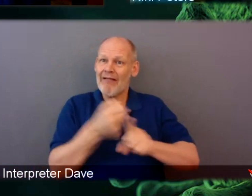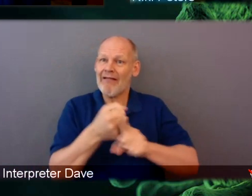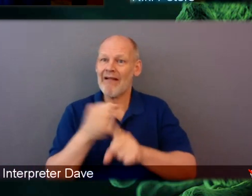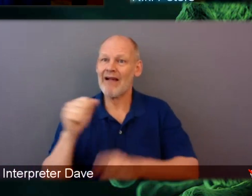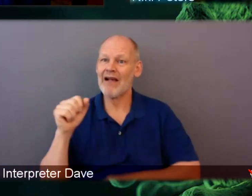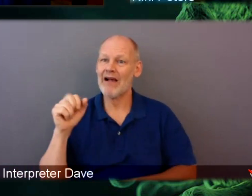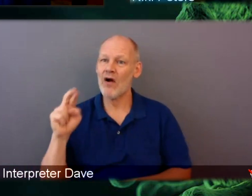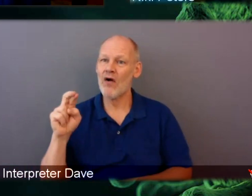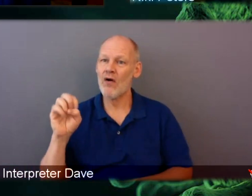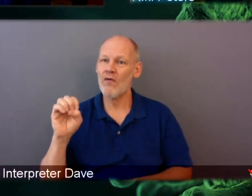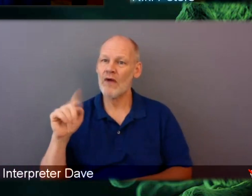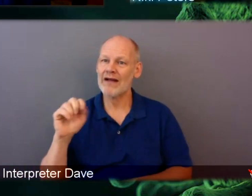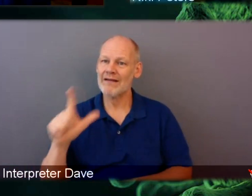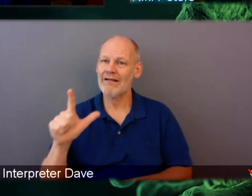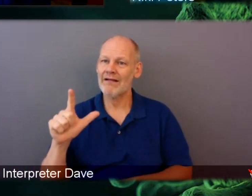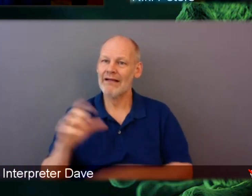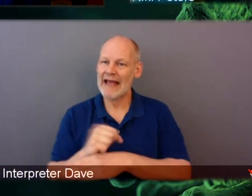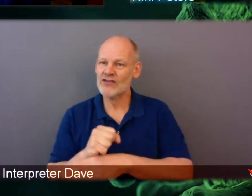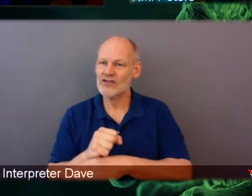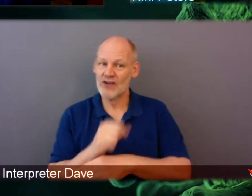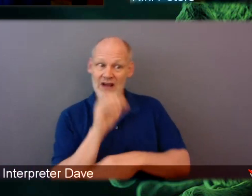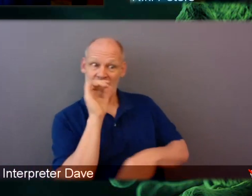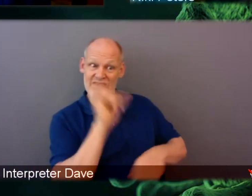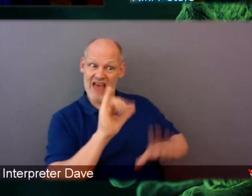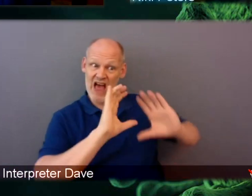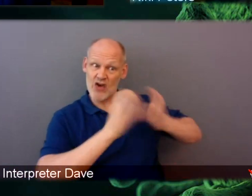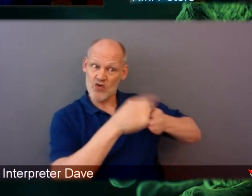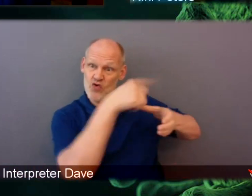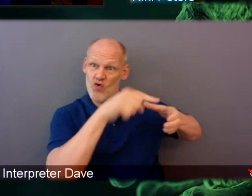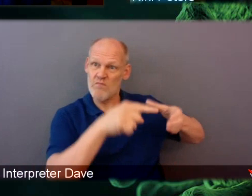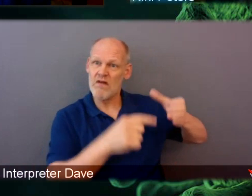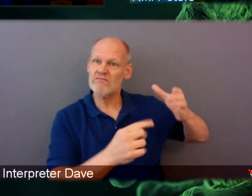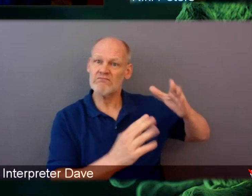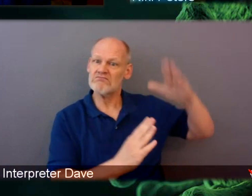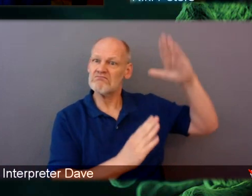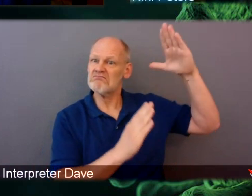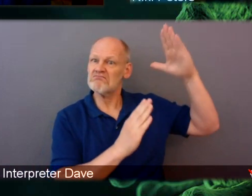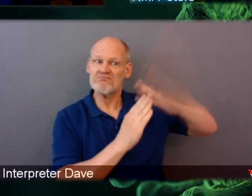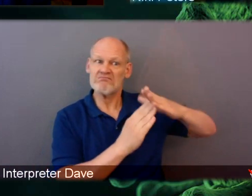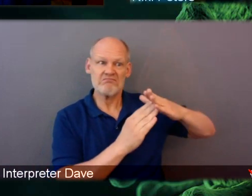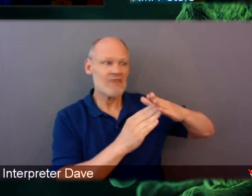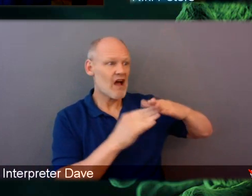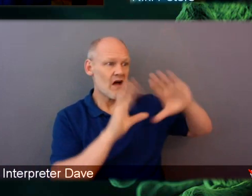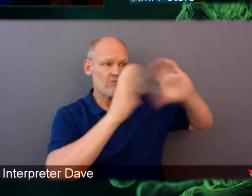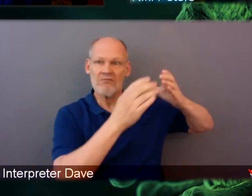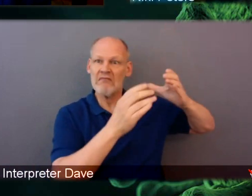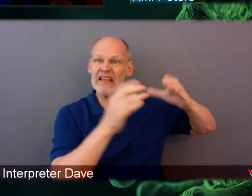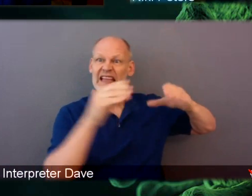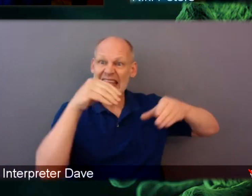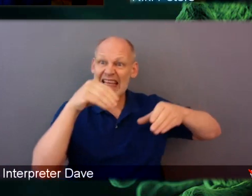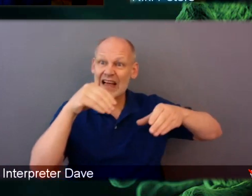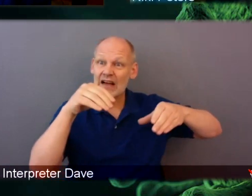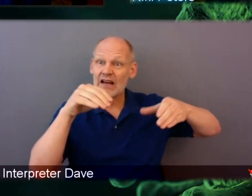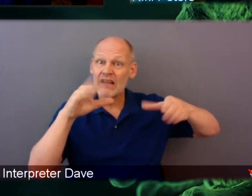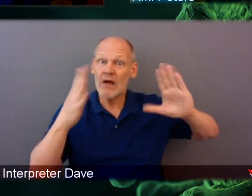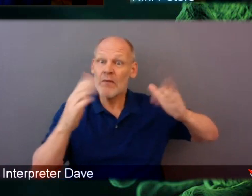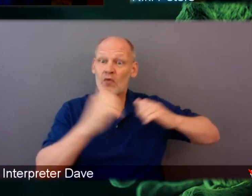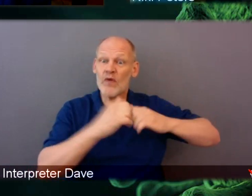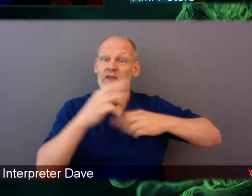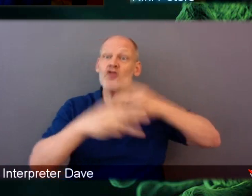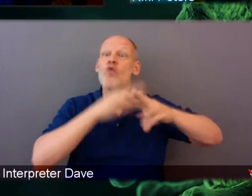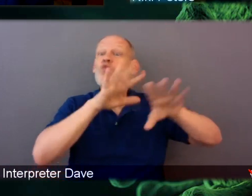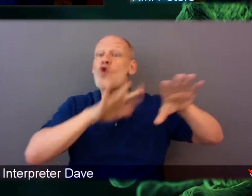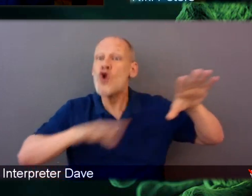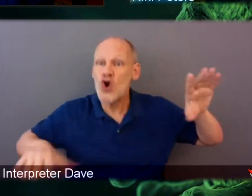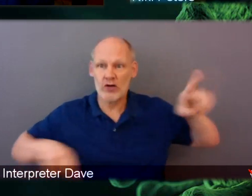colorectal cancer in the world. This information is often hidden in cancer statistics, because cancer rates in Alaska Native